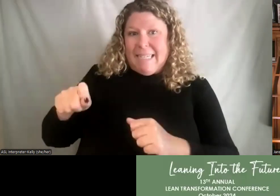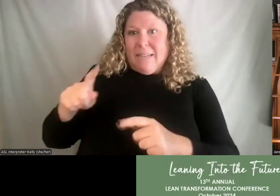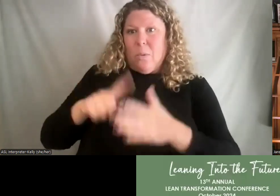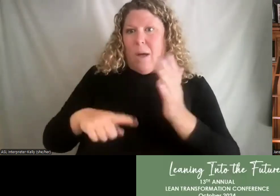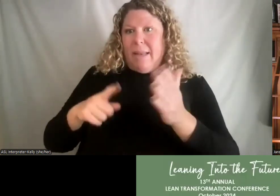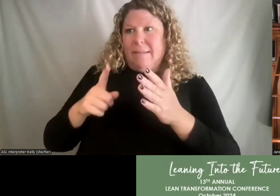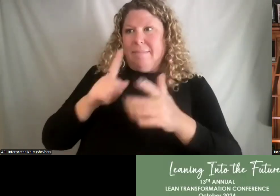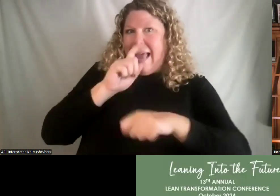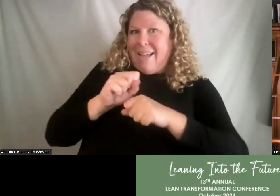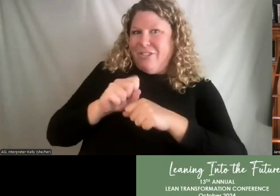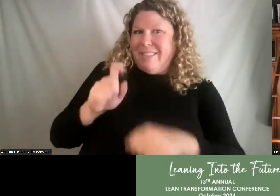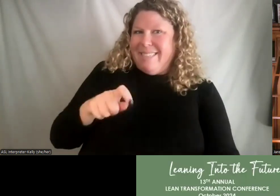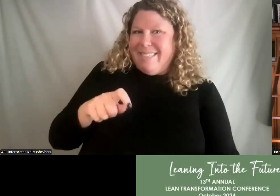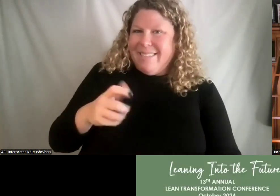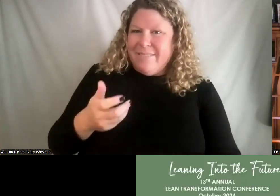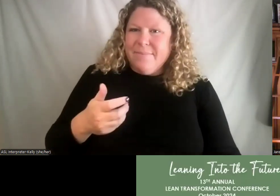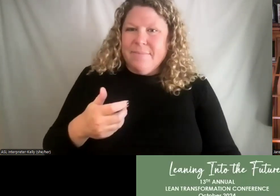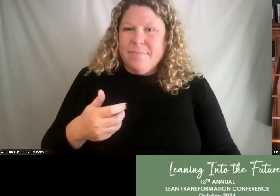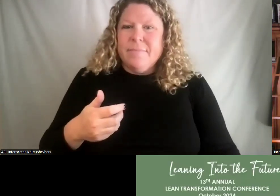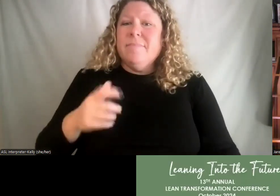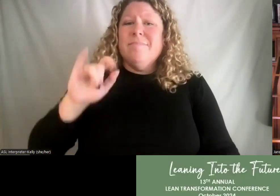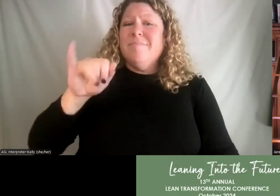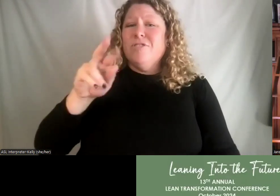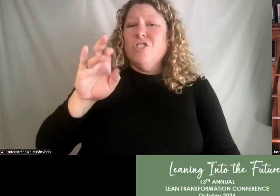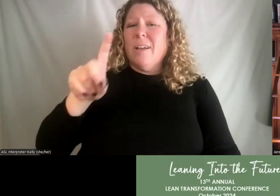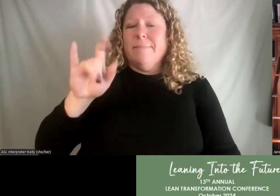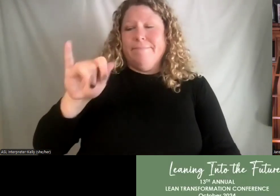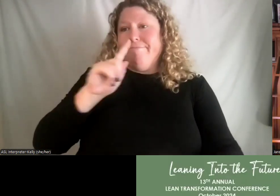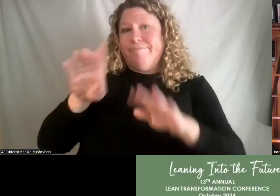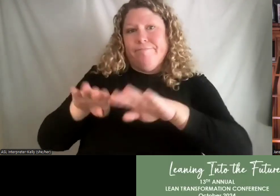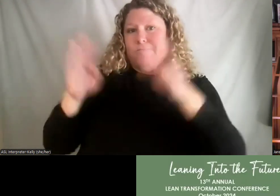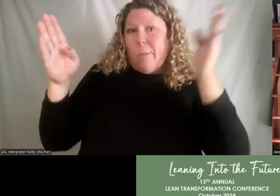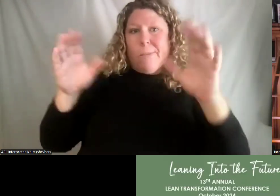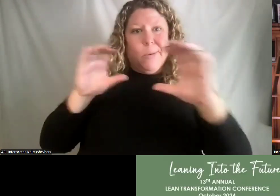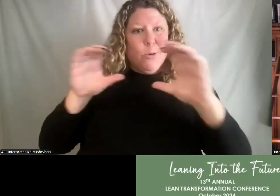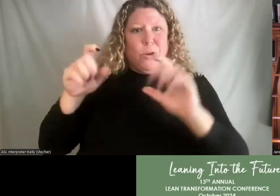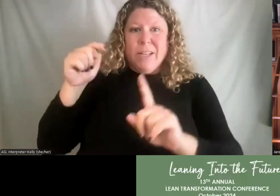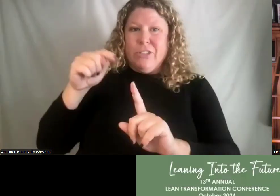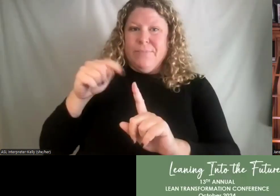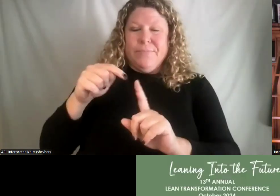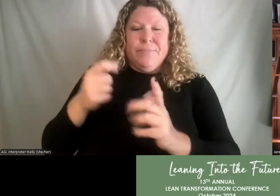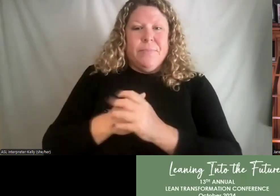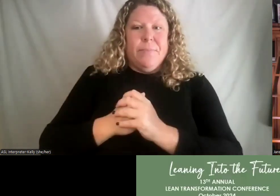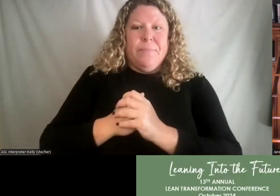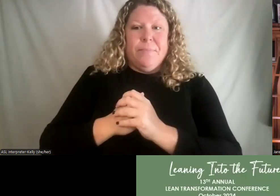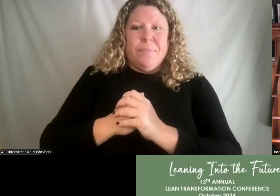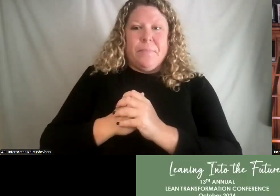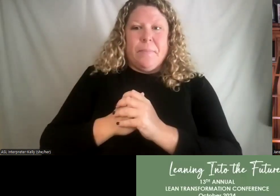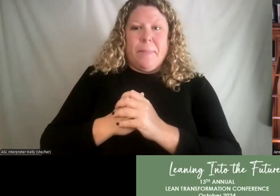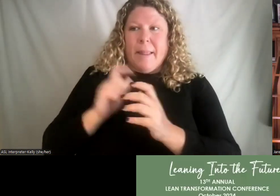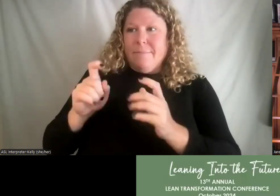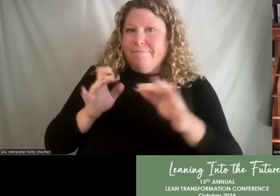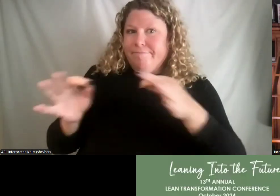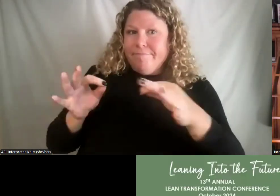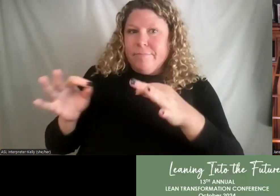Yeah, well, this is where open communication comes in, right? So you need to, you know, explain, maybe